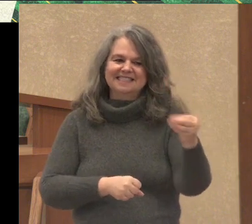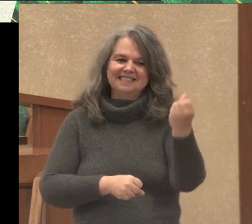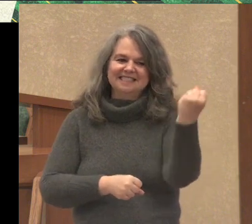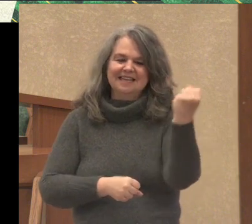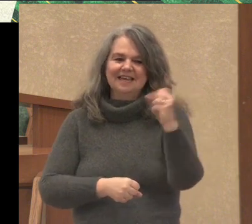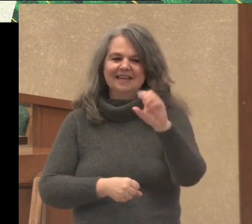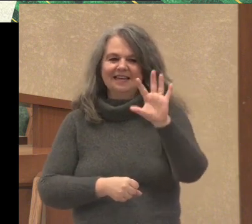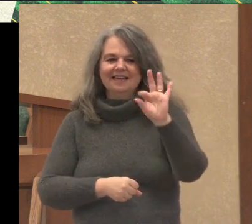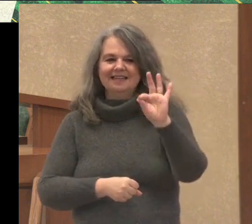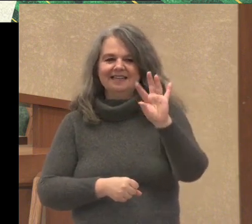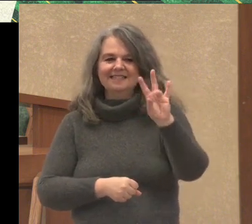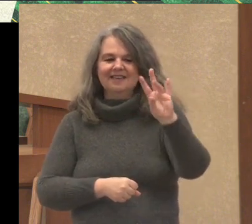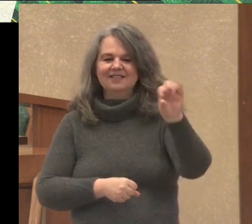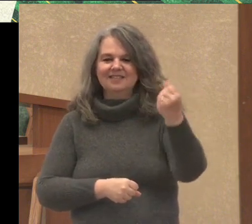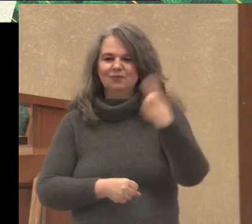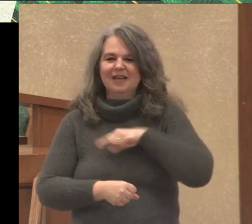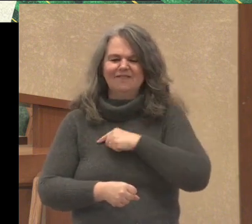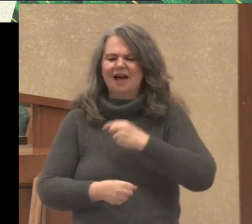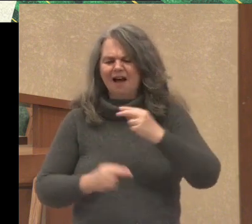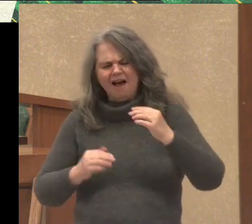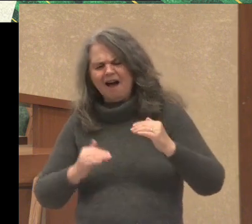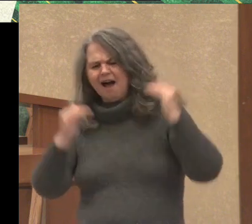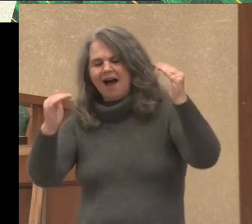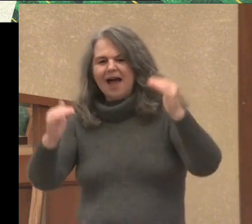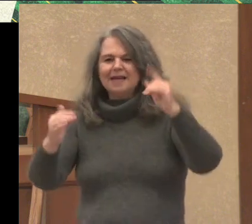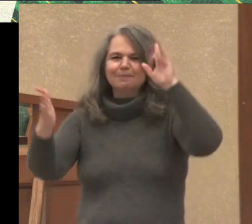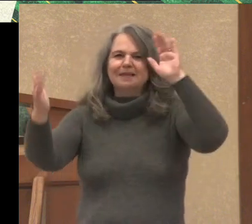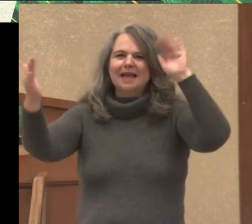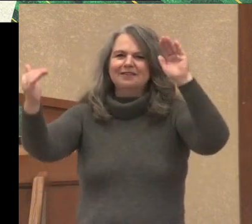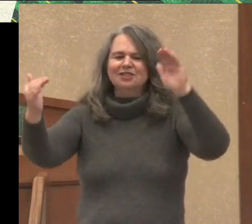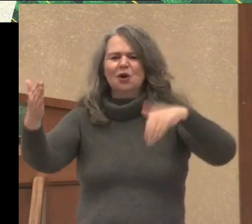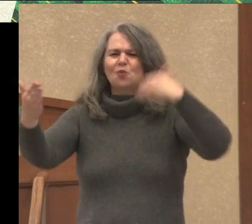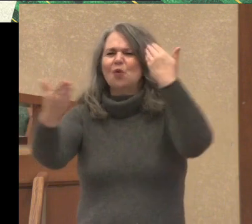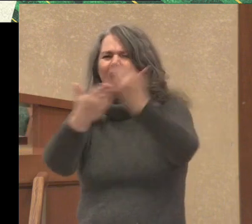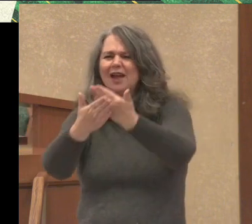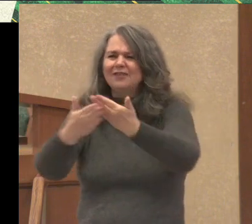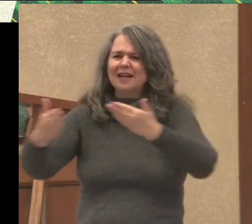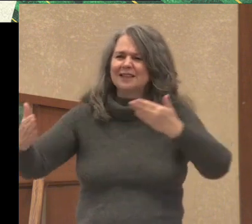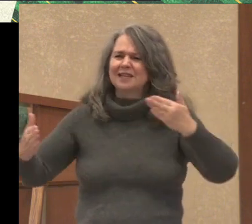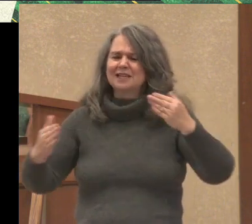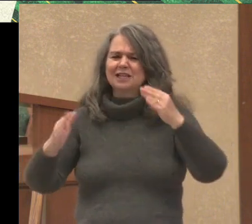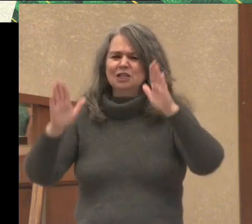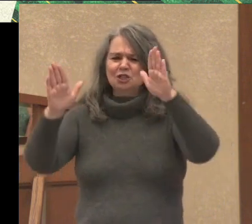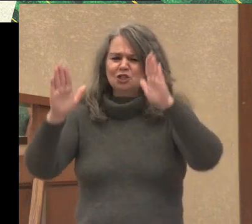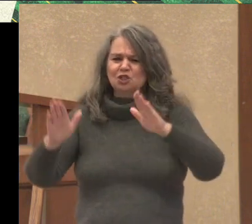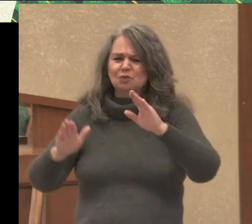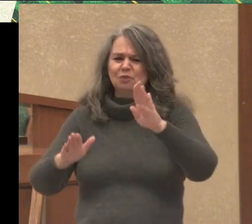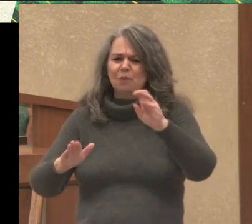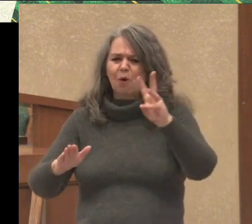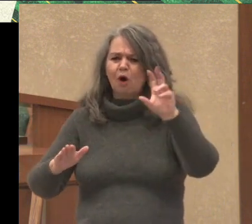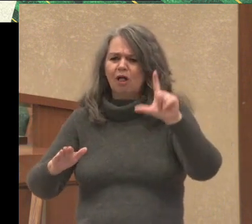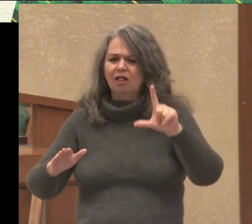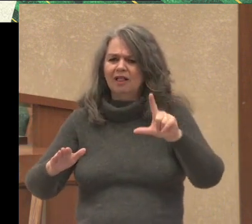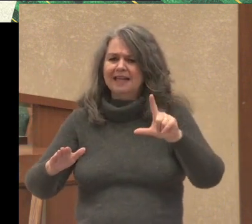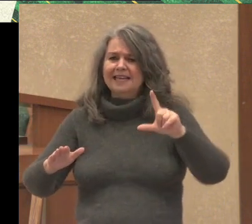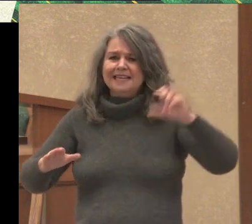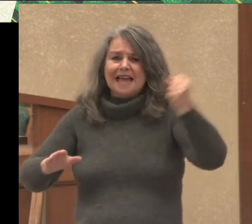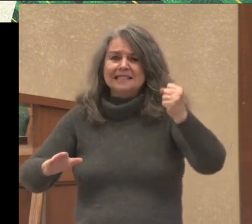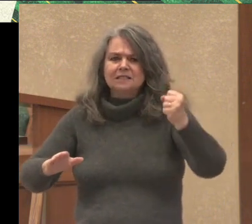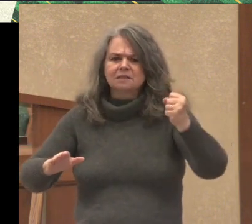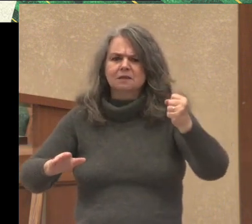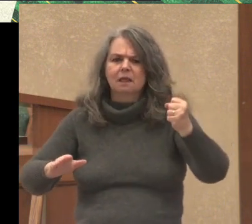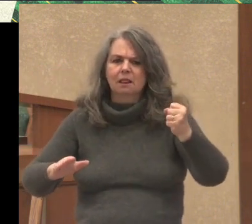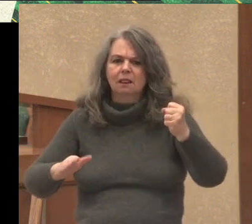teams. We had high expectations. Made it to the Super Bowl. Yes! Lost number